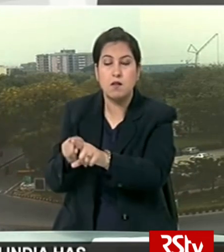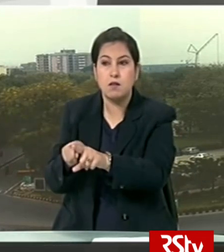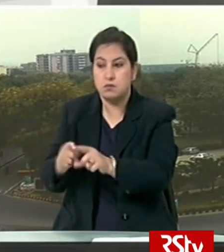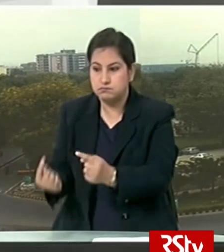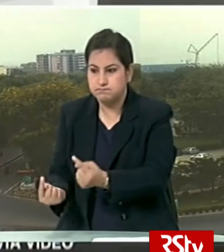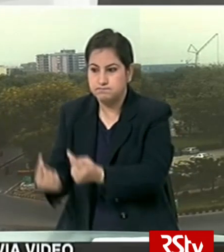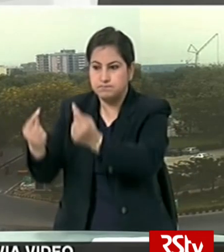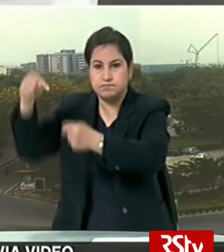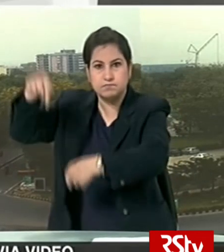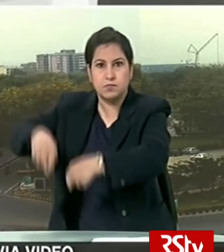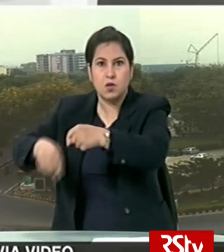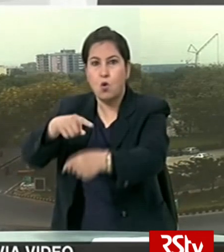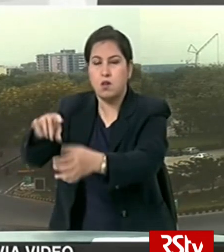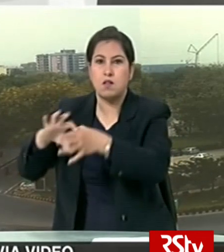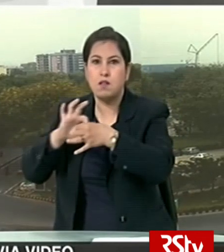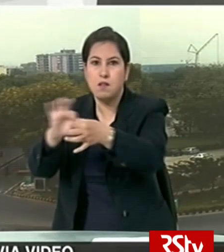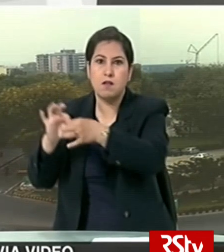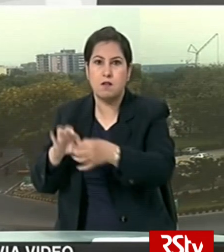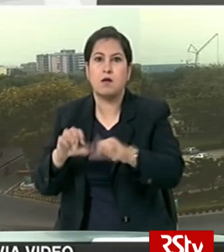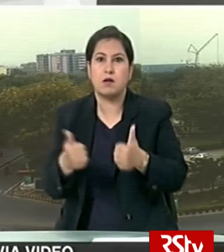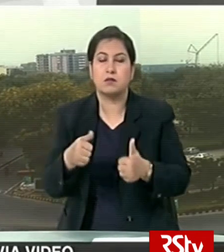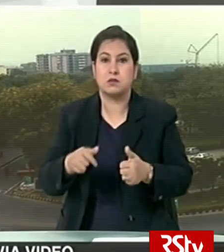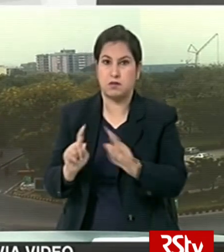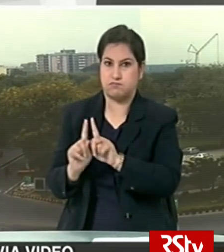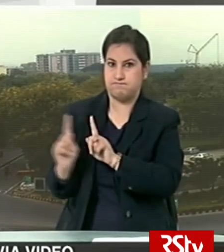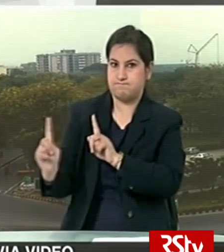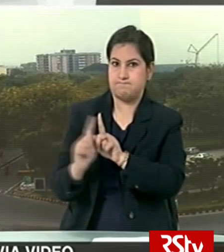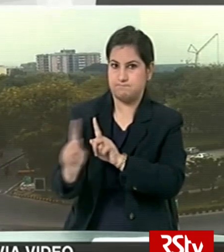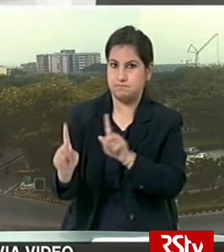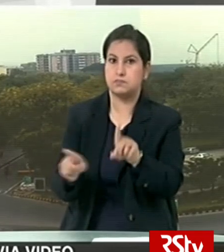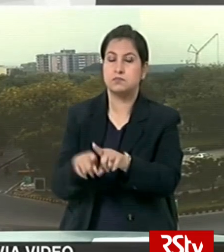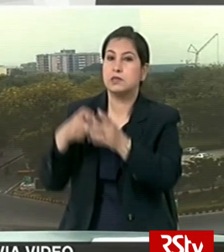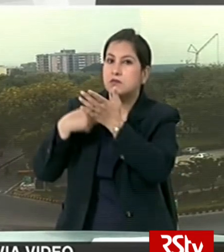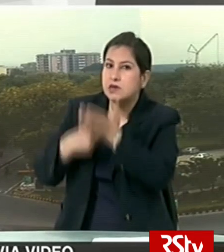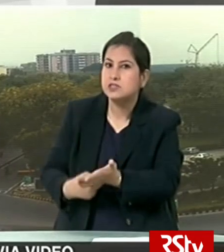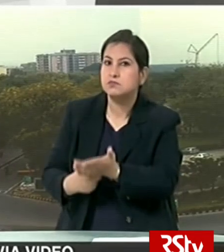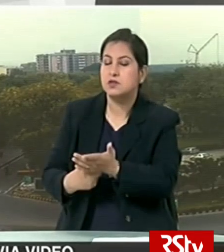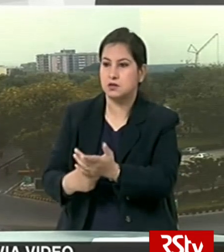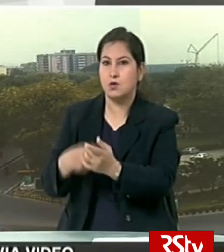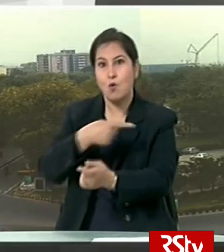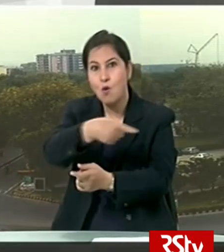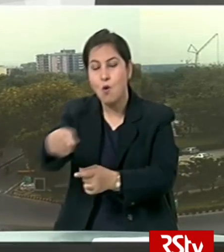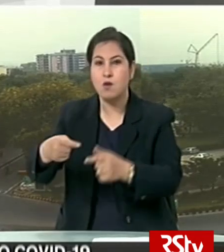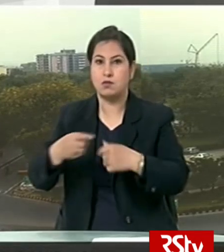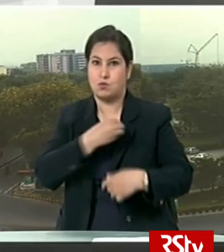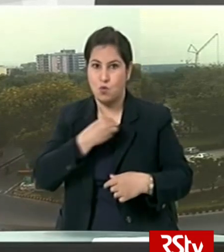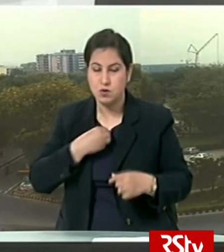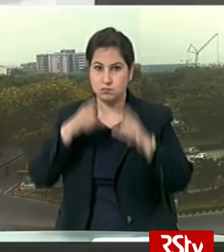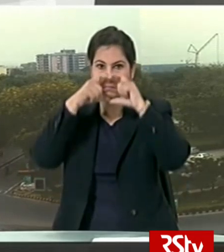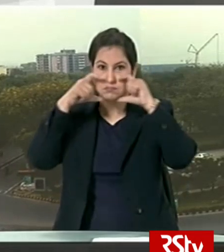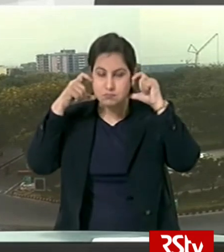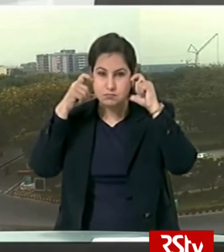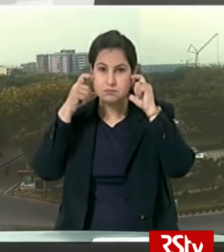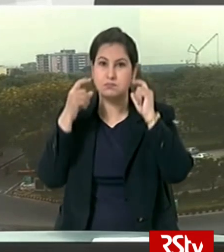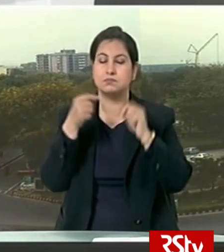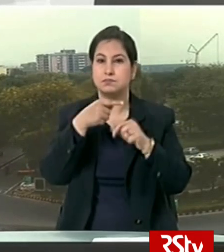approach has helped win acceptability for physical distancing respect for frontline workers wearing of masks